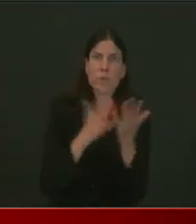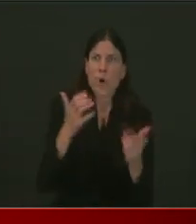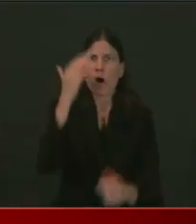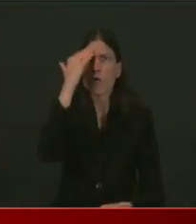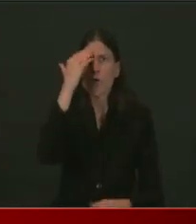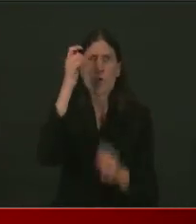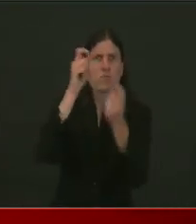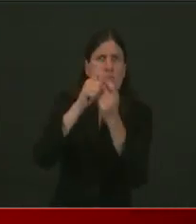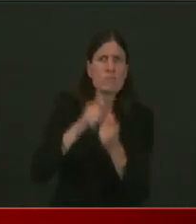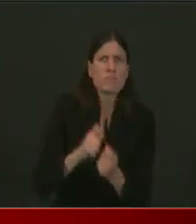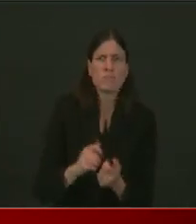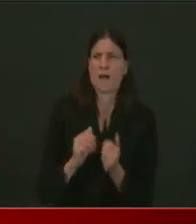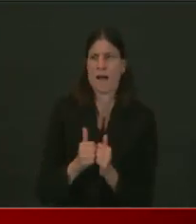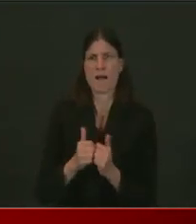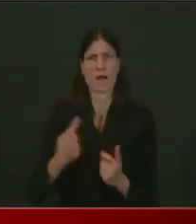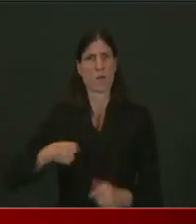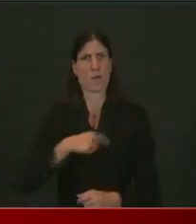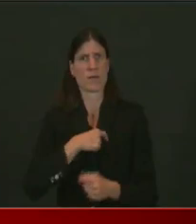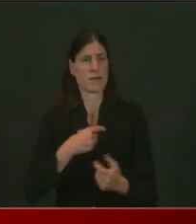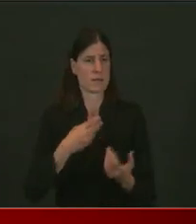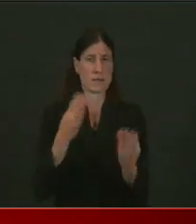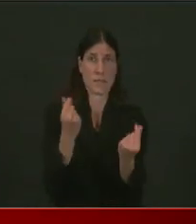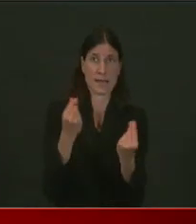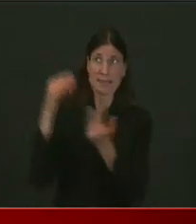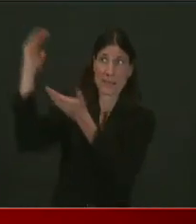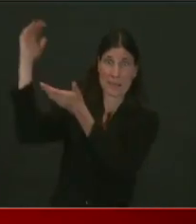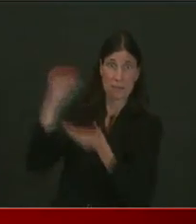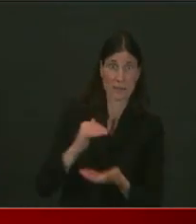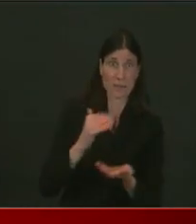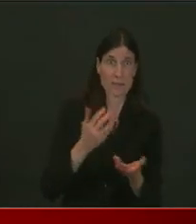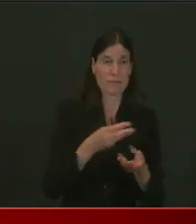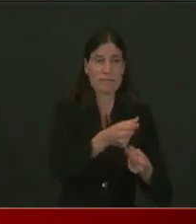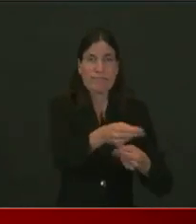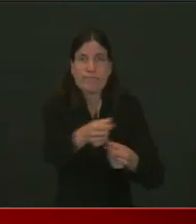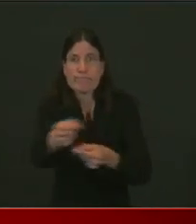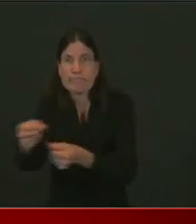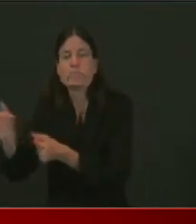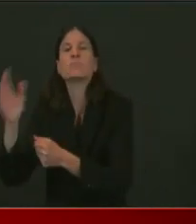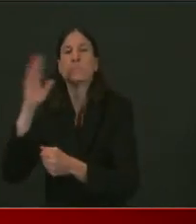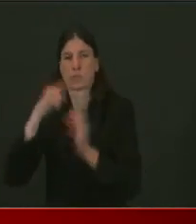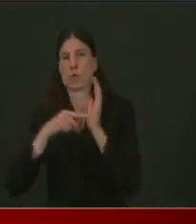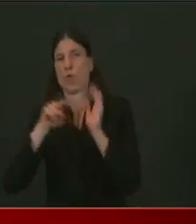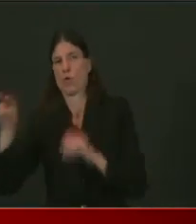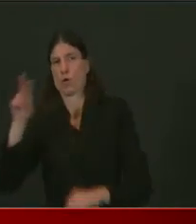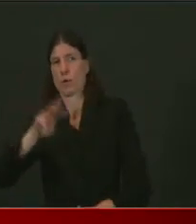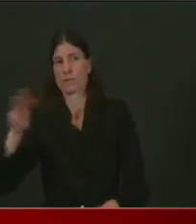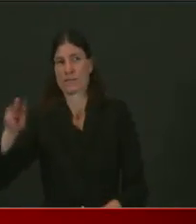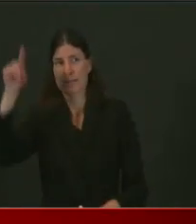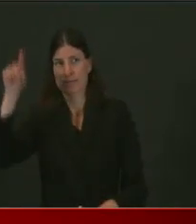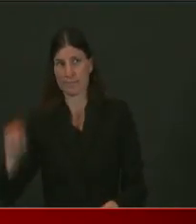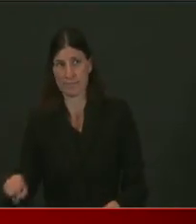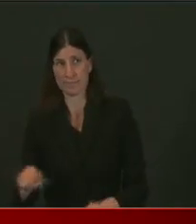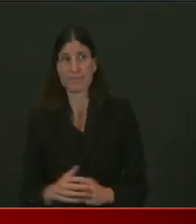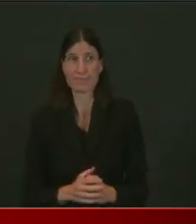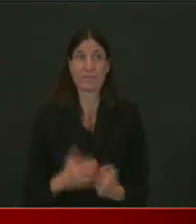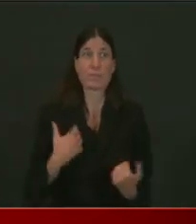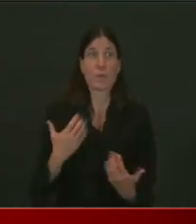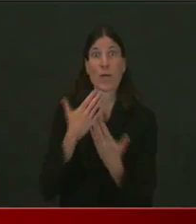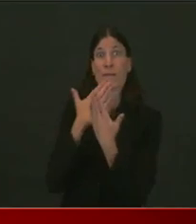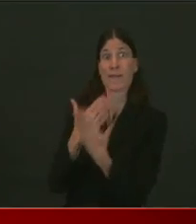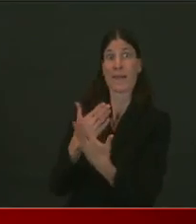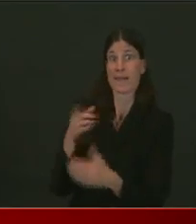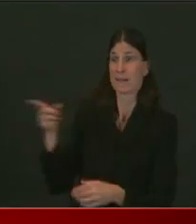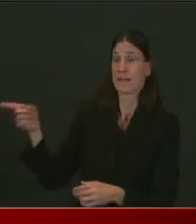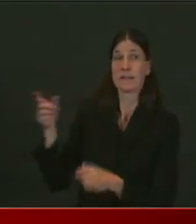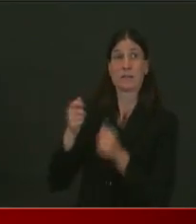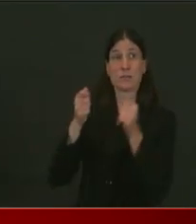spending the federal government's money to meet the needs of the crisis. And I do want to thank Director Smiley and his team. They're buried in work, but I'm, I'm